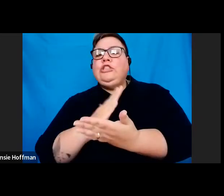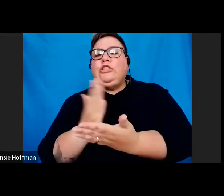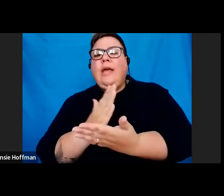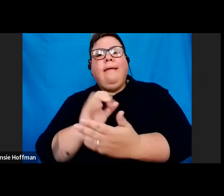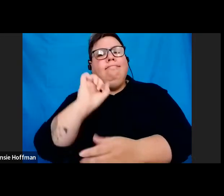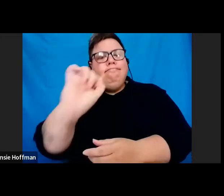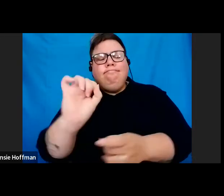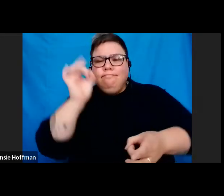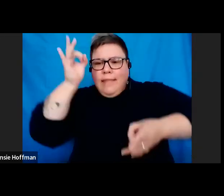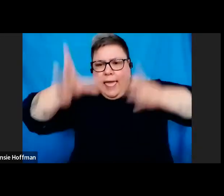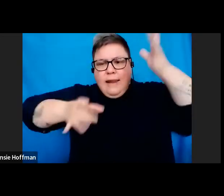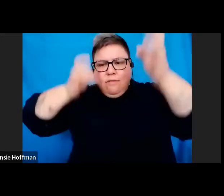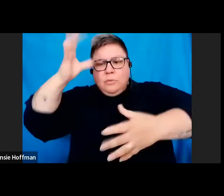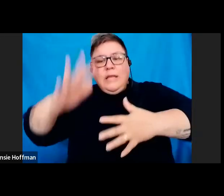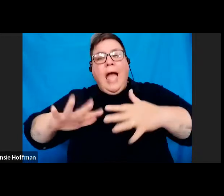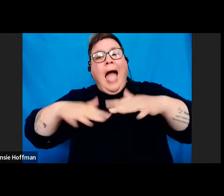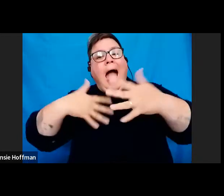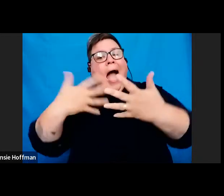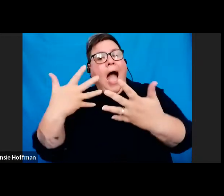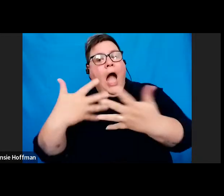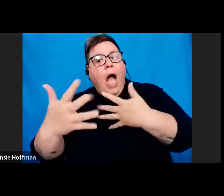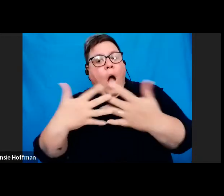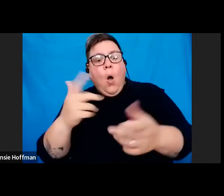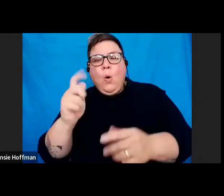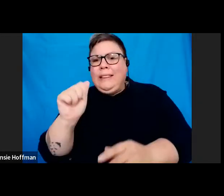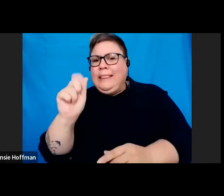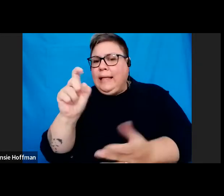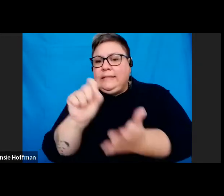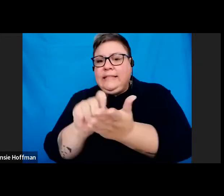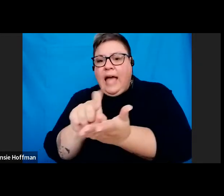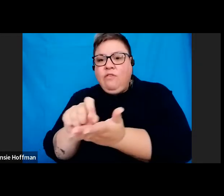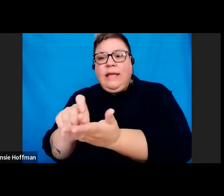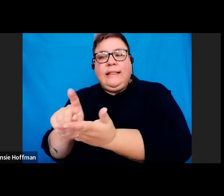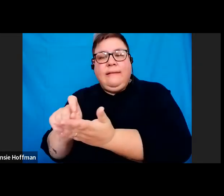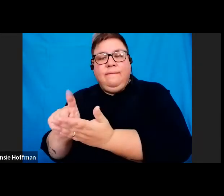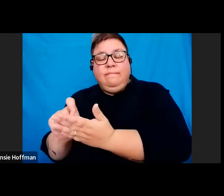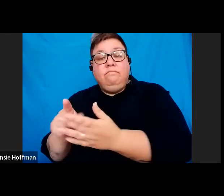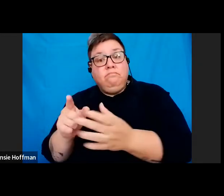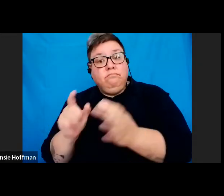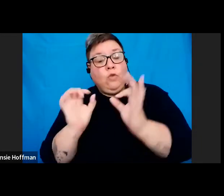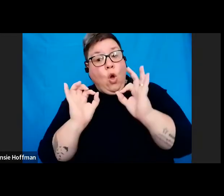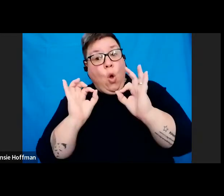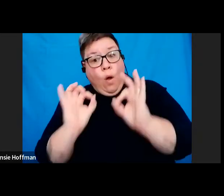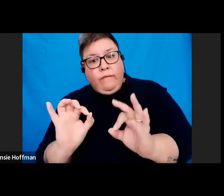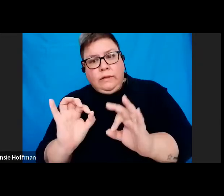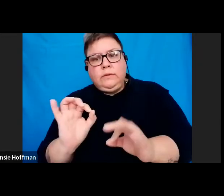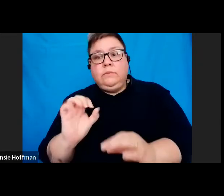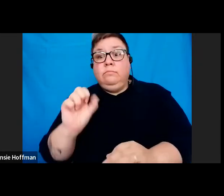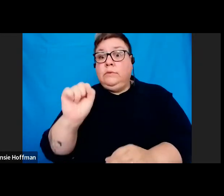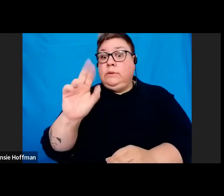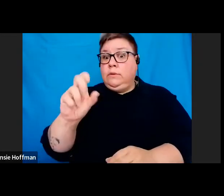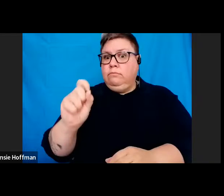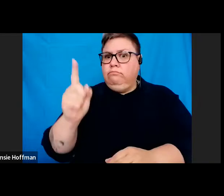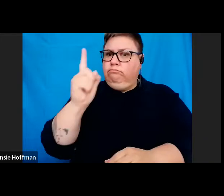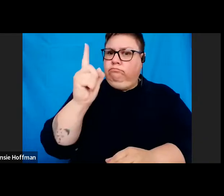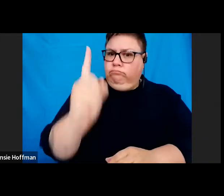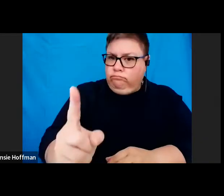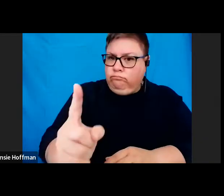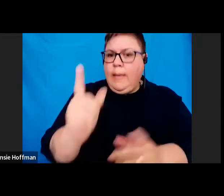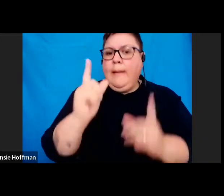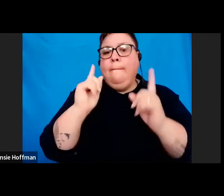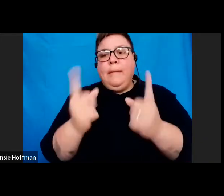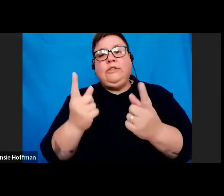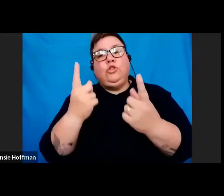about how to treat tax directives. The tax directive is an official instruction from SAS to a taxpayer's